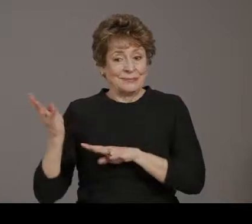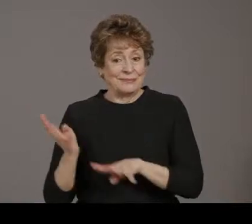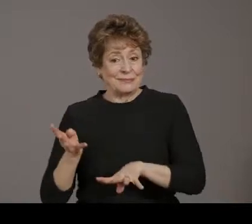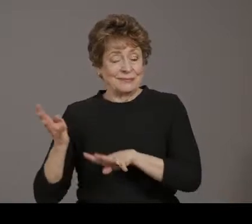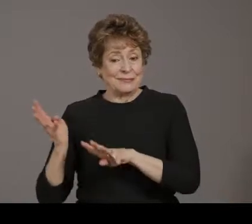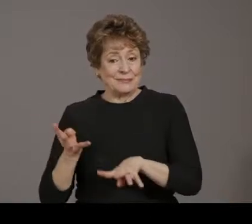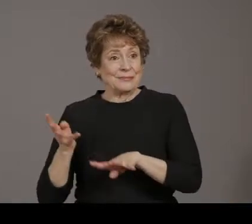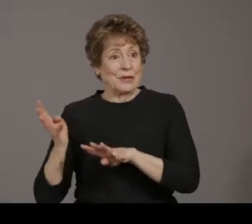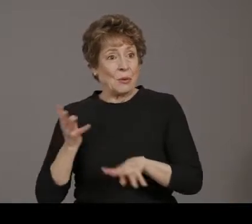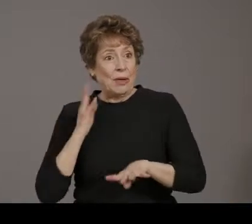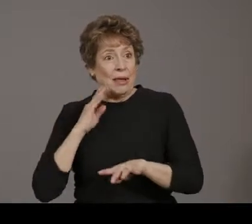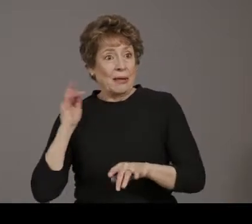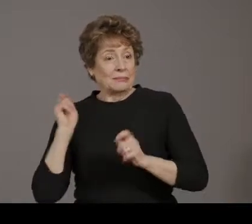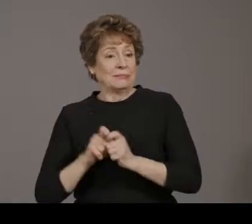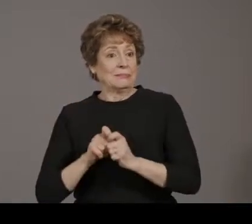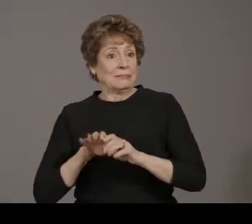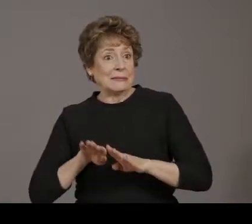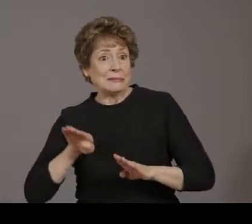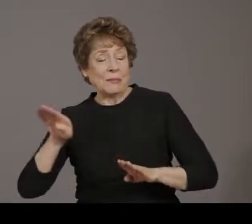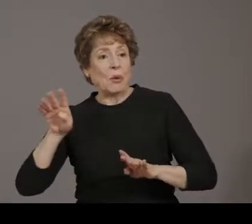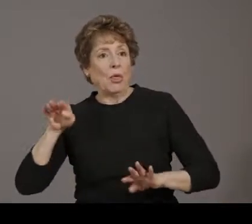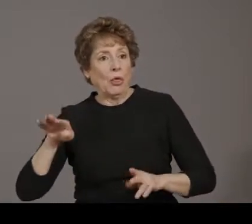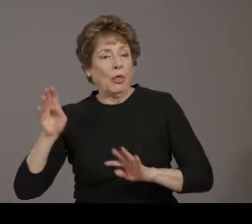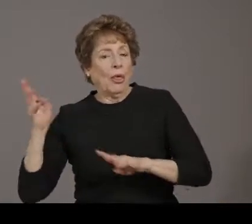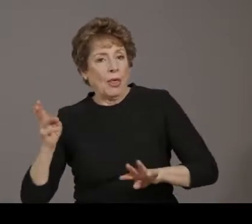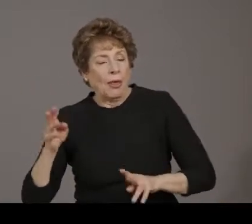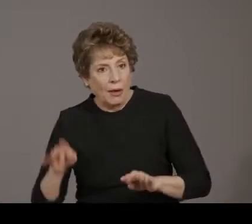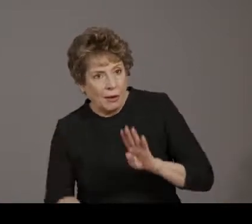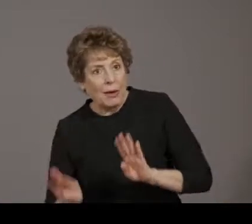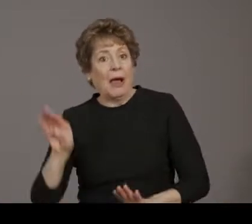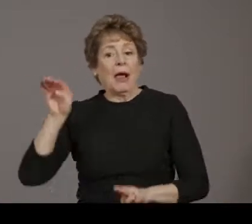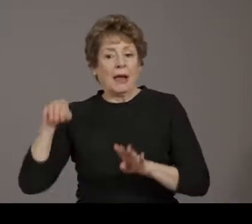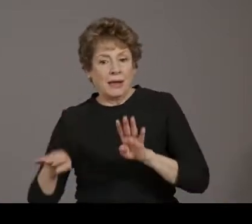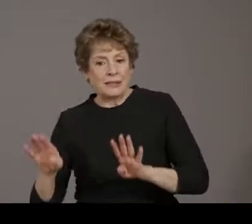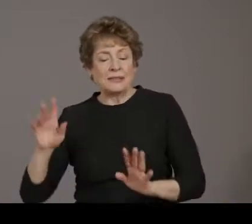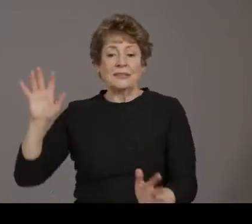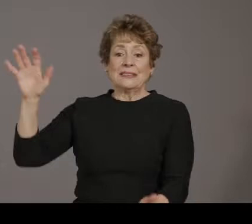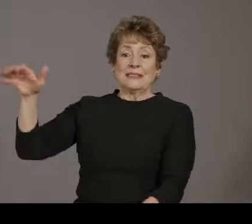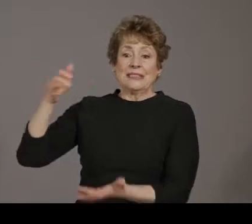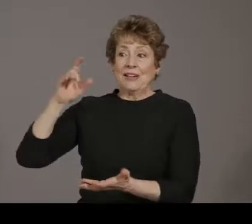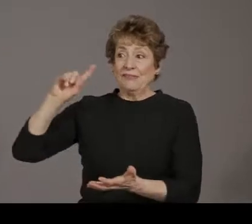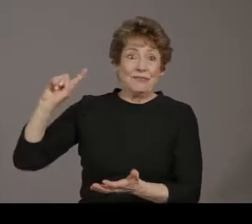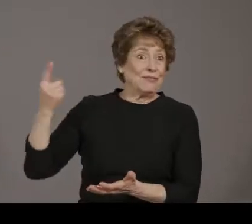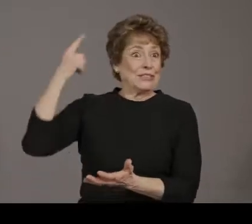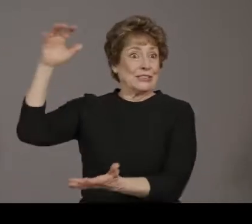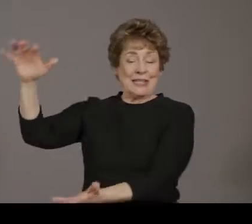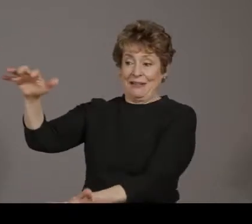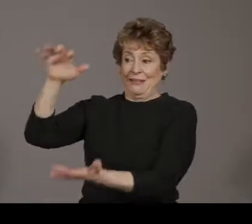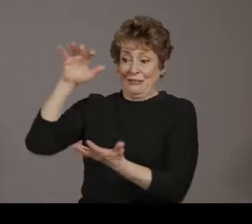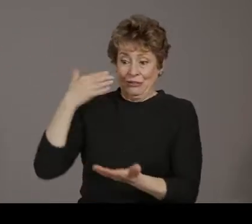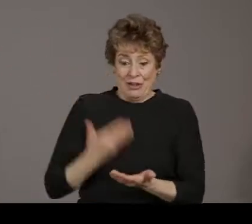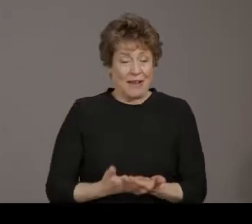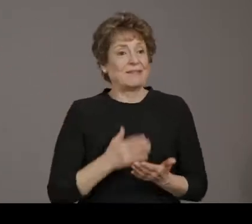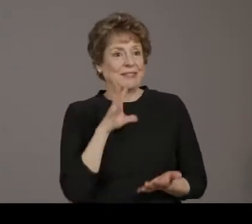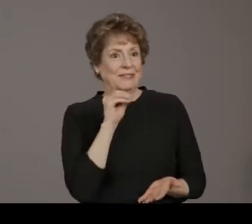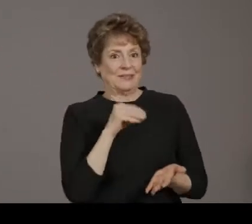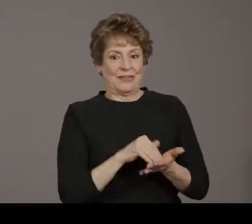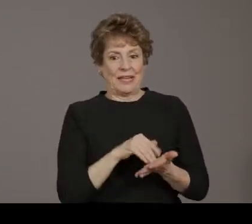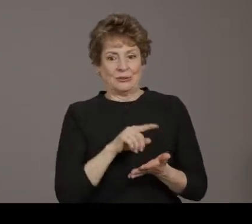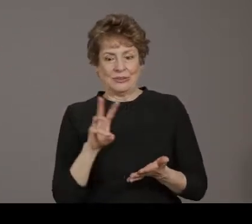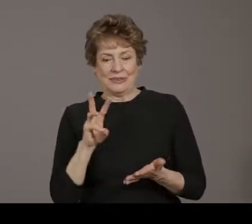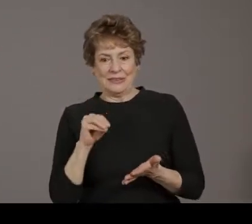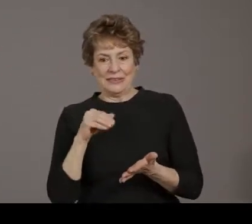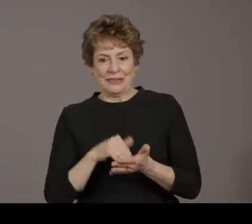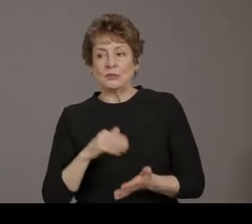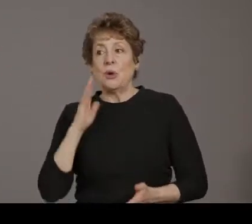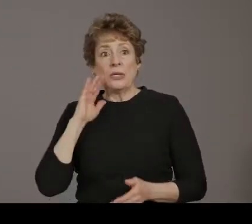So while we may be receiving 50 to 60,000 doses the first week, we should anticipate that weeks two and three will likely be